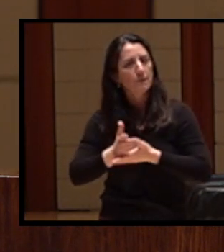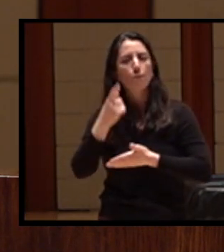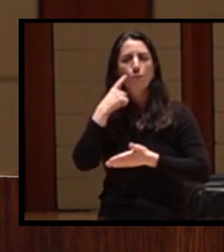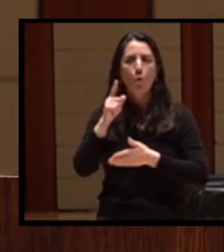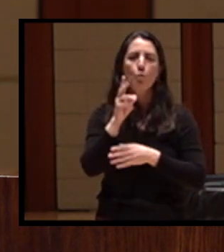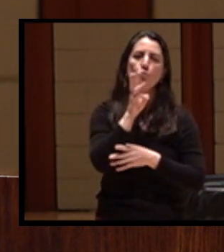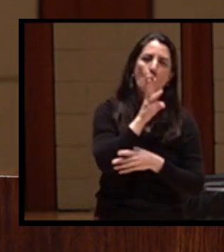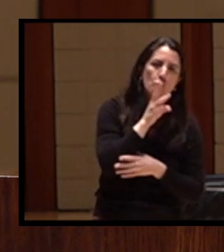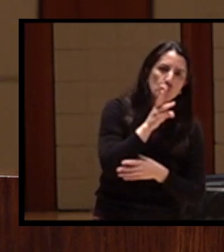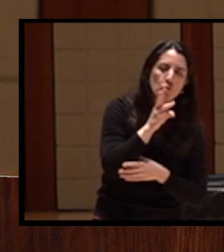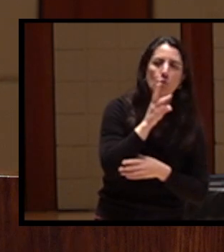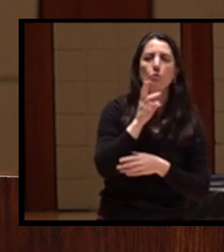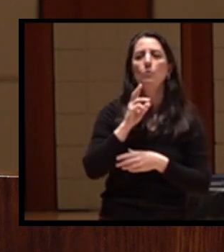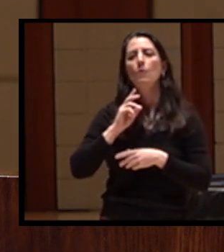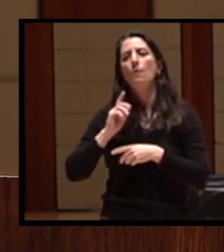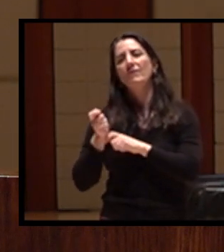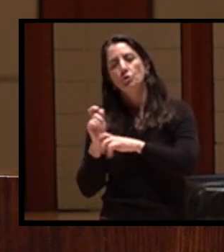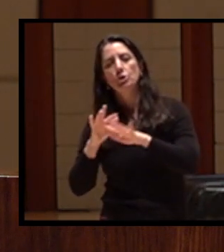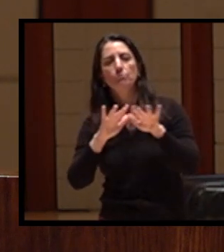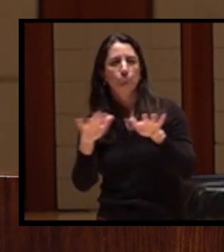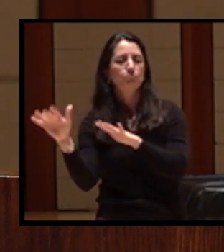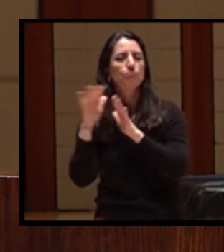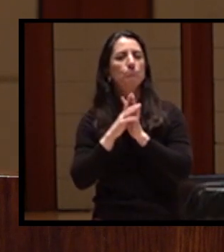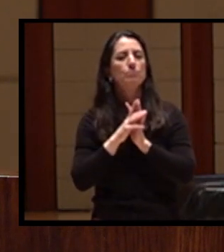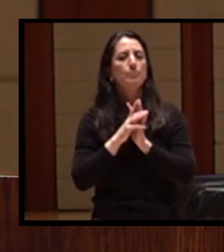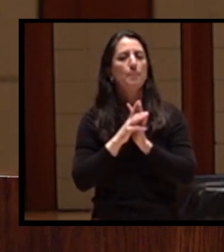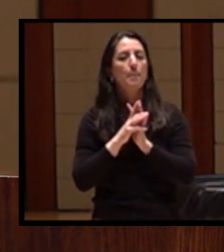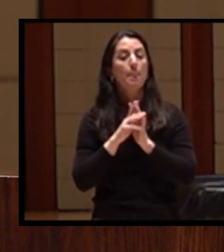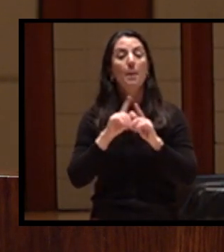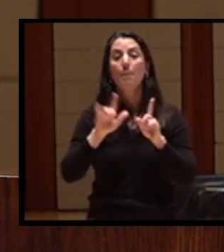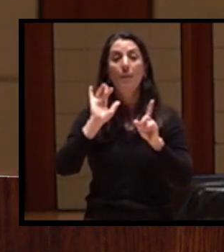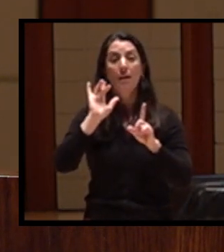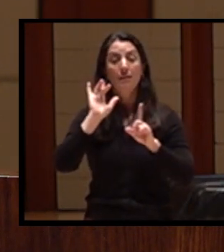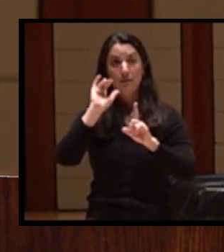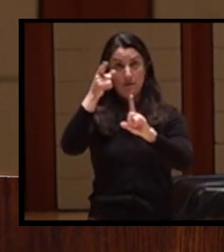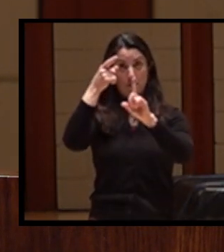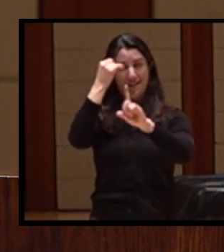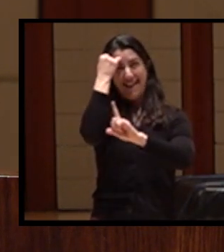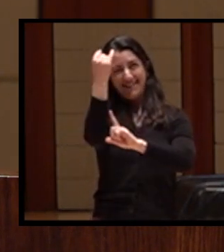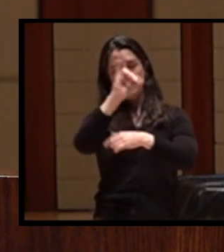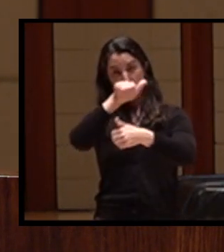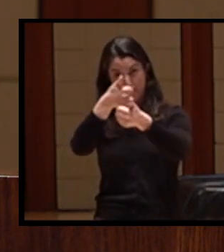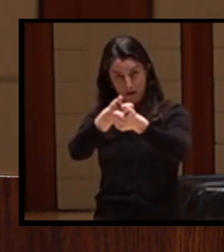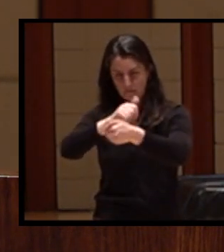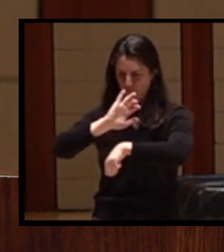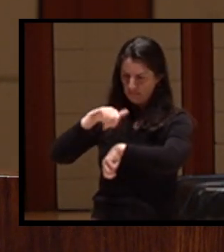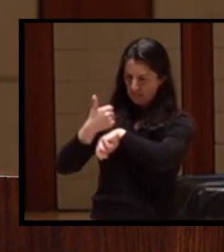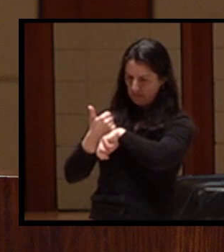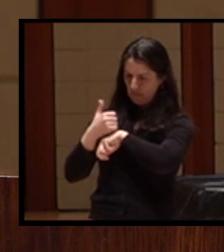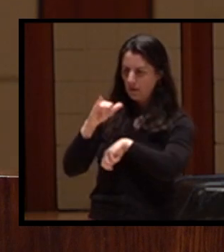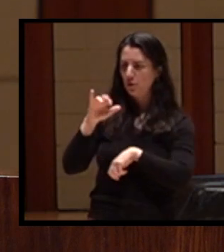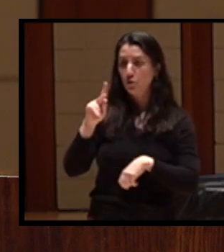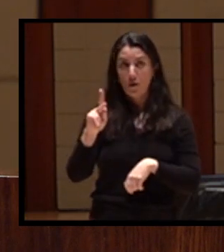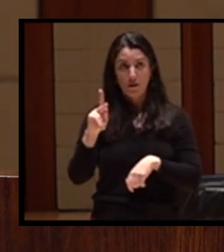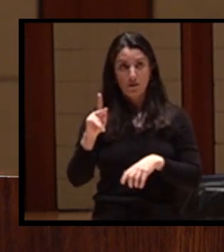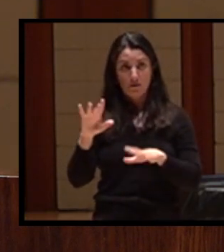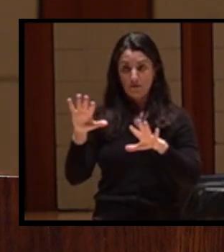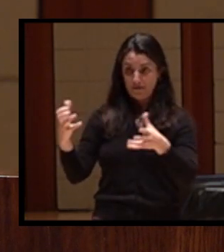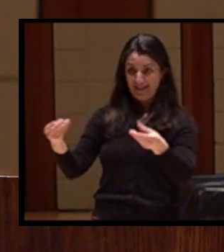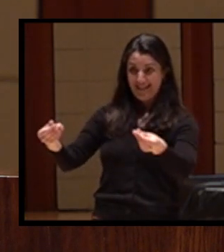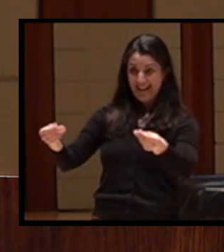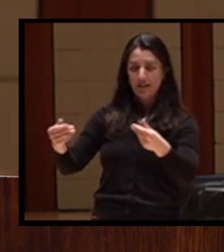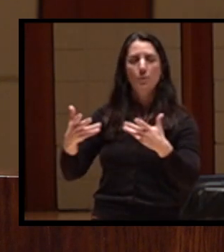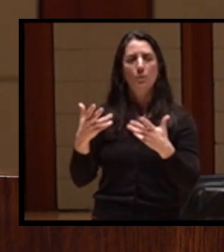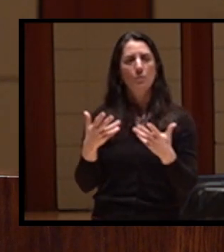The purpose of the Yurok reservation was to create a permanent homeland to preserve the Yurok tribe's fishing